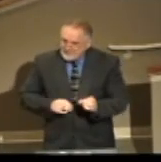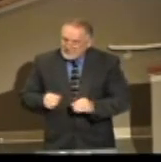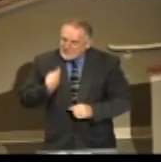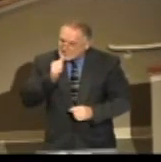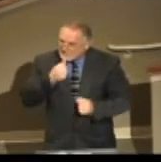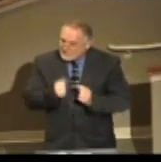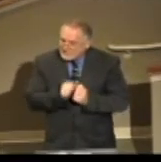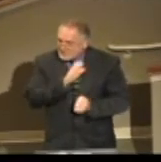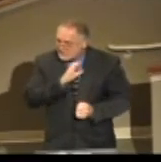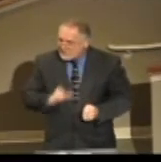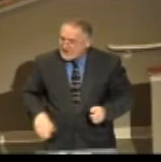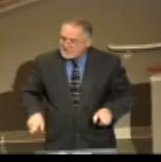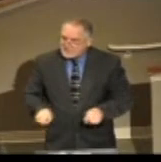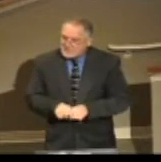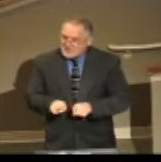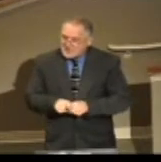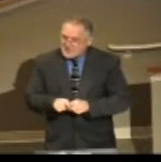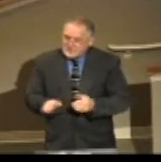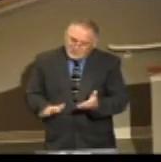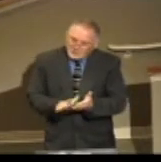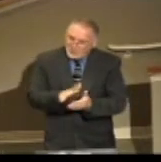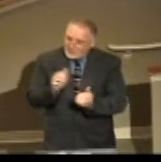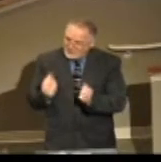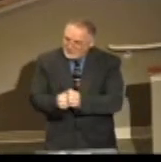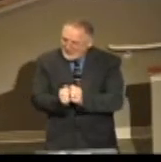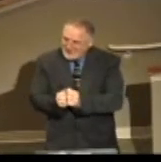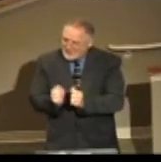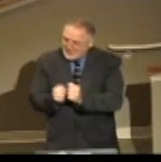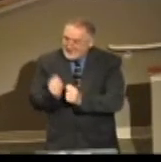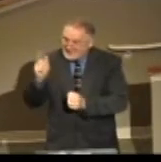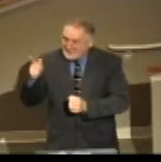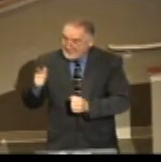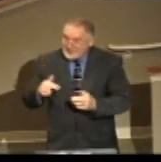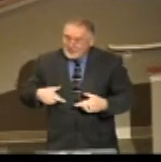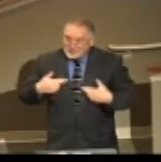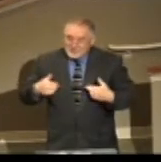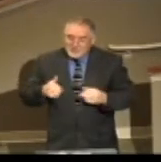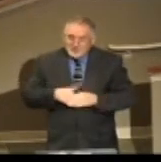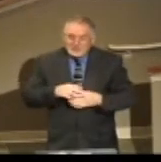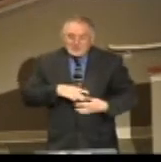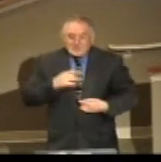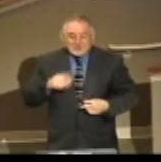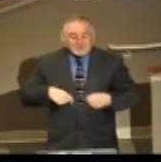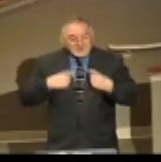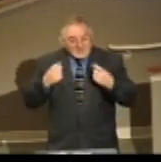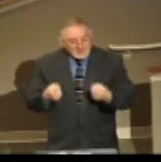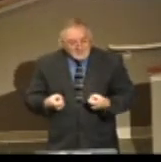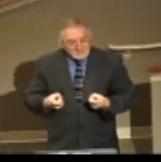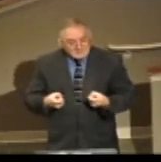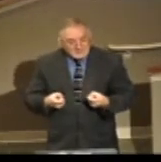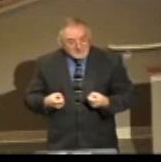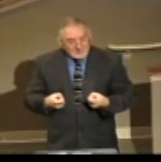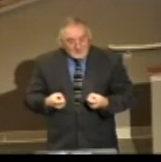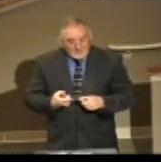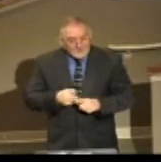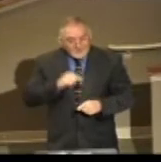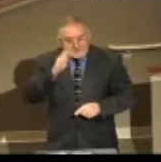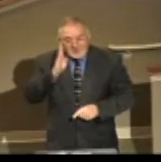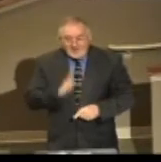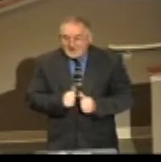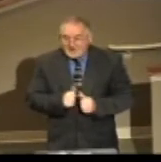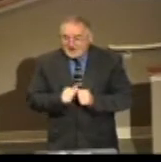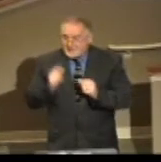him. So rejoice in a personal relationship. Rejoice in the spiritual gifts he's given us. I'll not read those verses this morning. He's given you a spiritual gift. Every